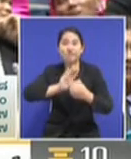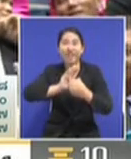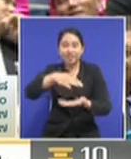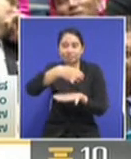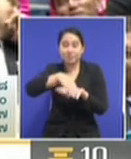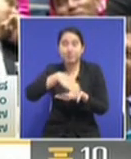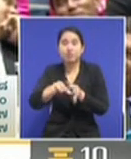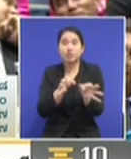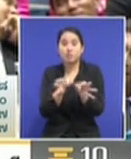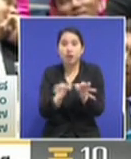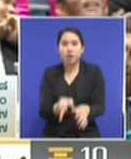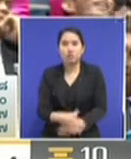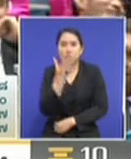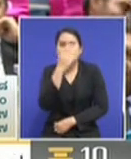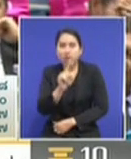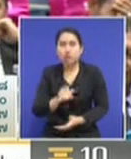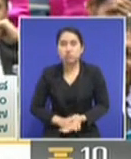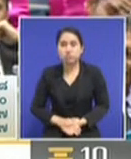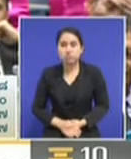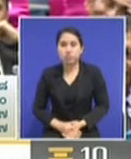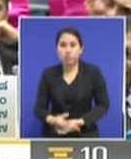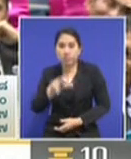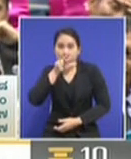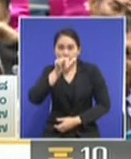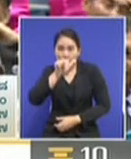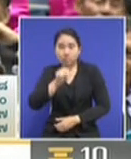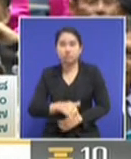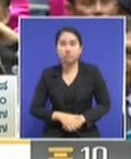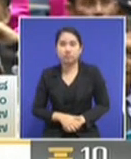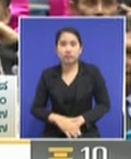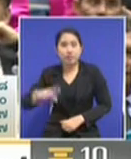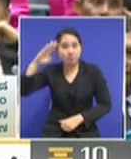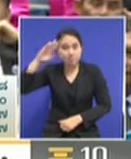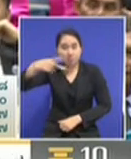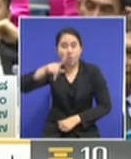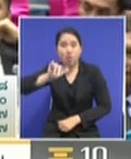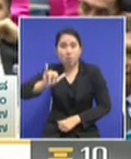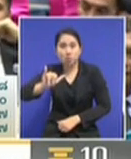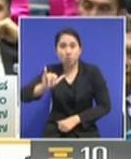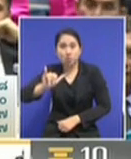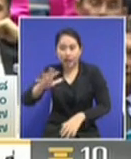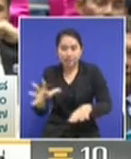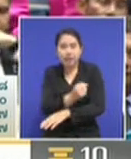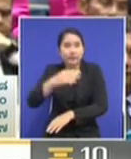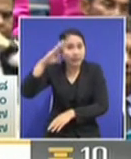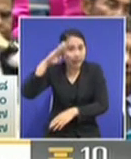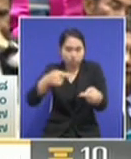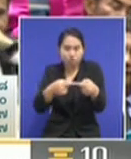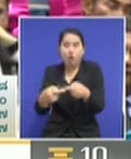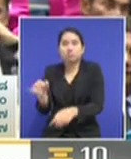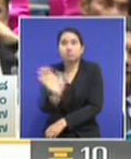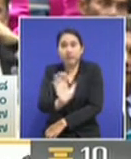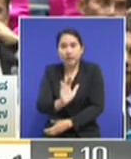He has made quite a number of headlines in the past few days because of outspokenness. Yes.